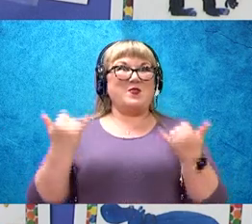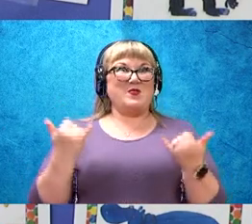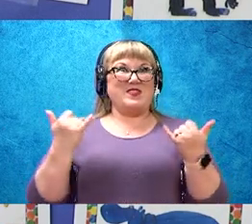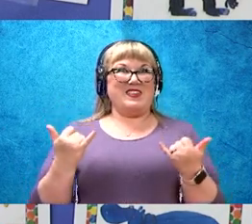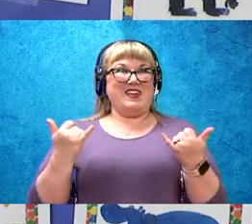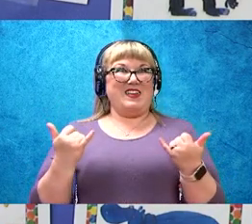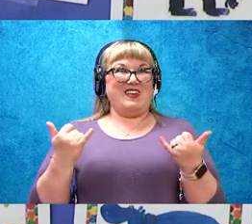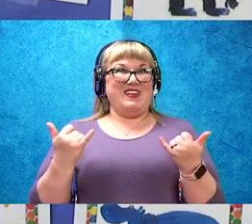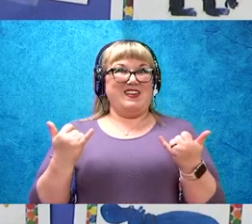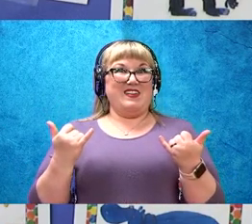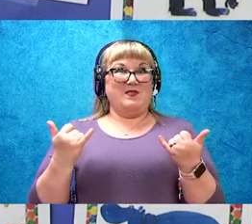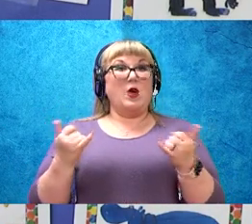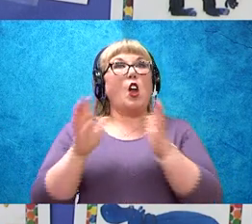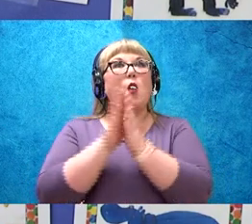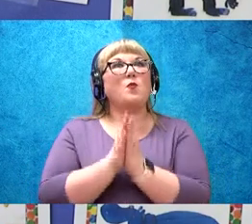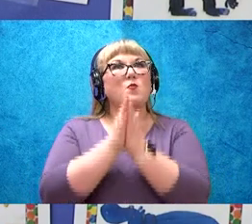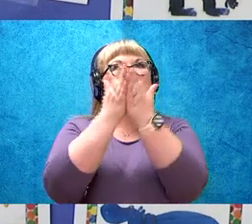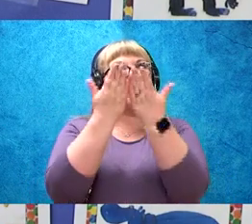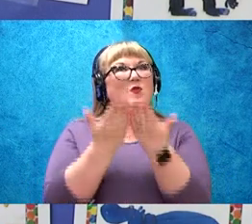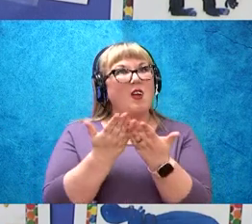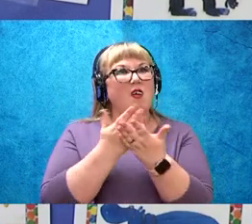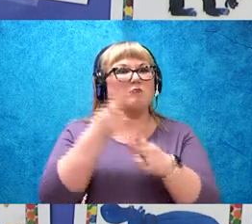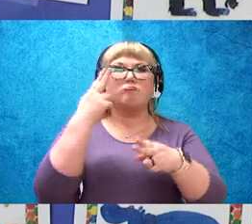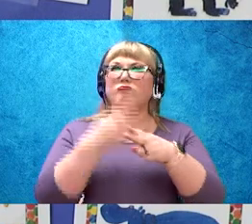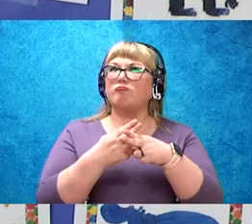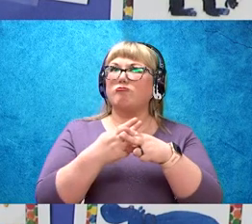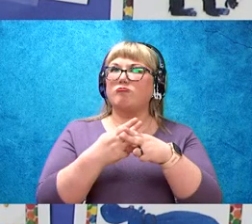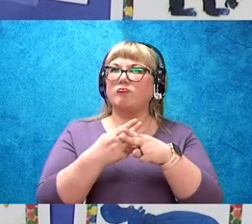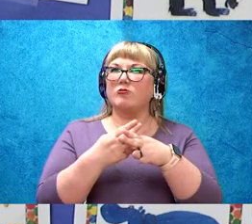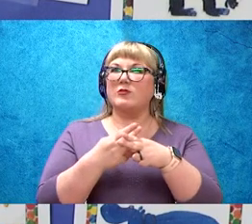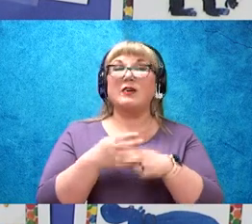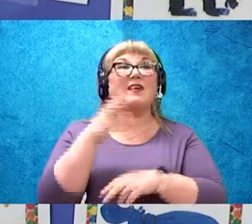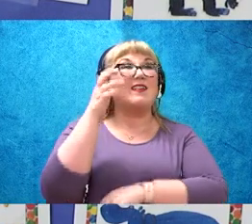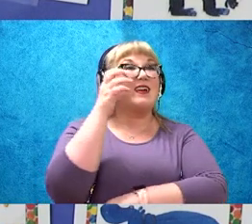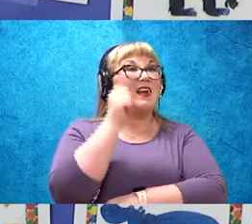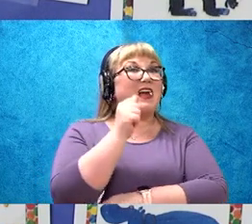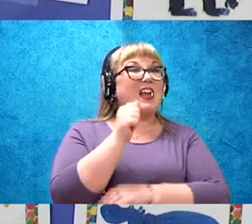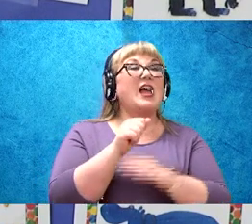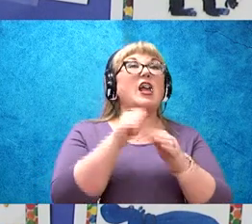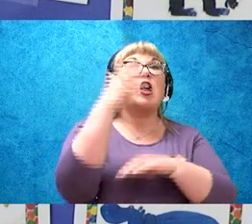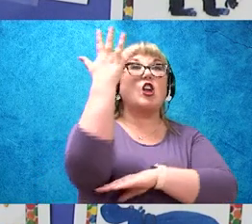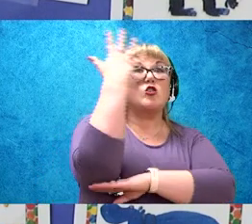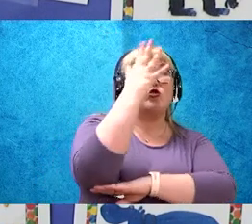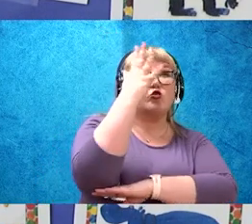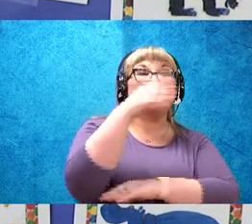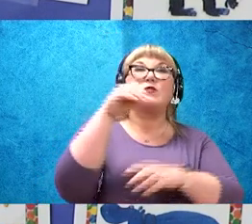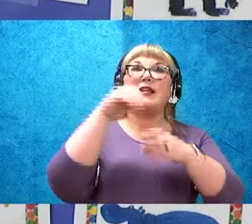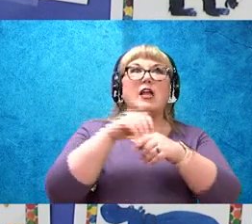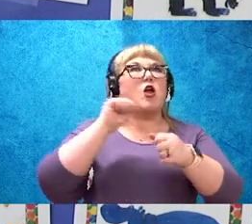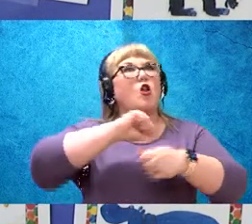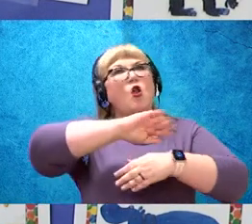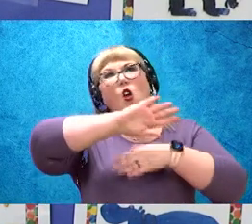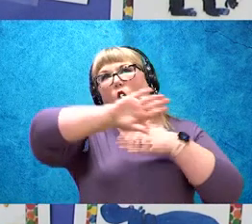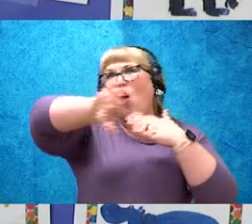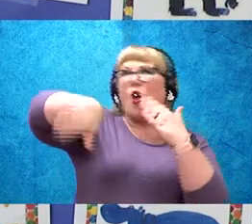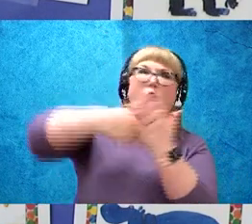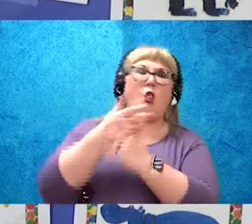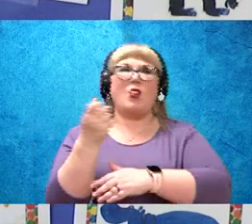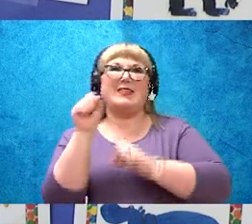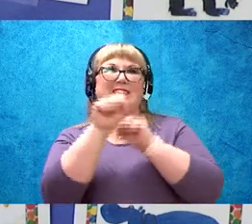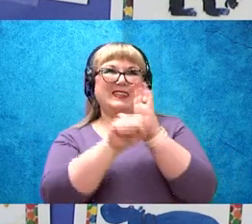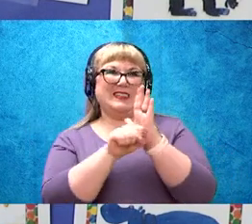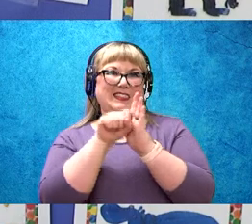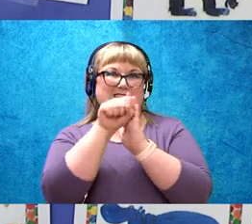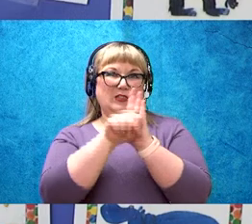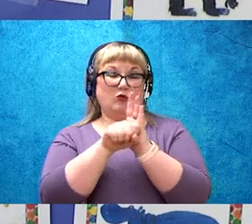a book that's called A Tree for All Seasons. This